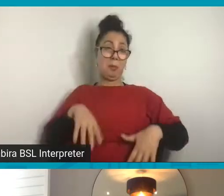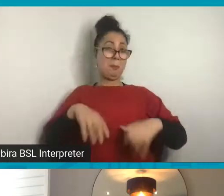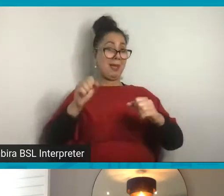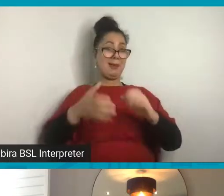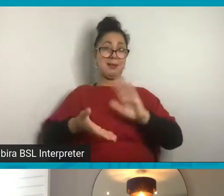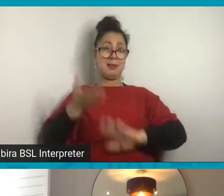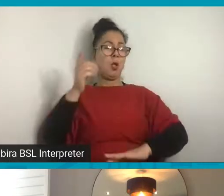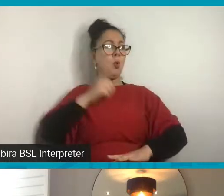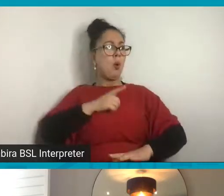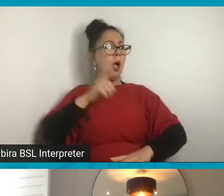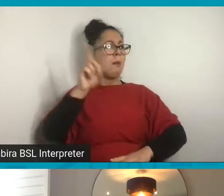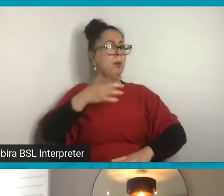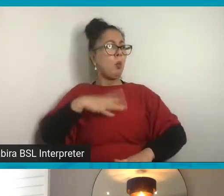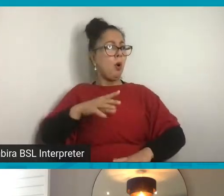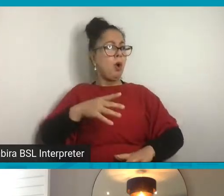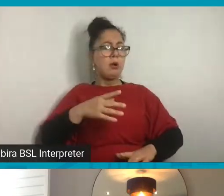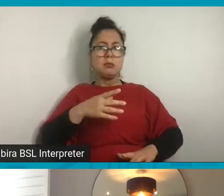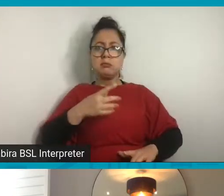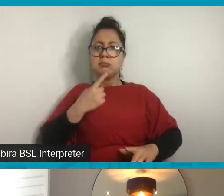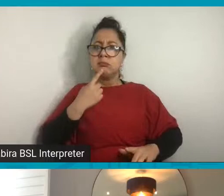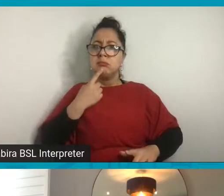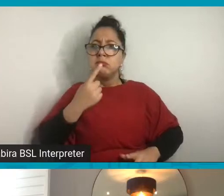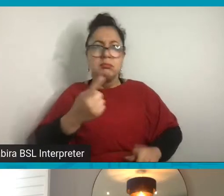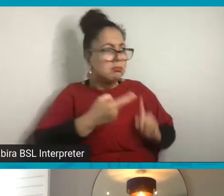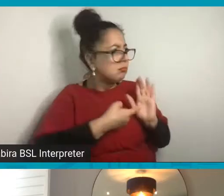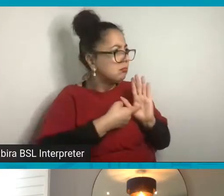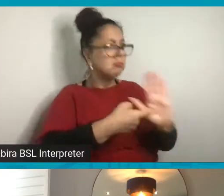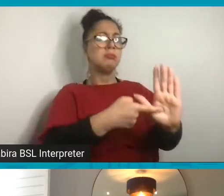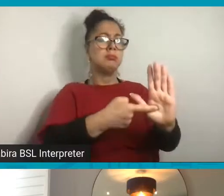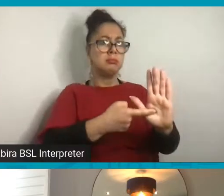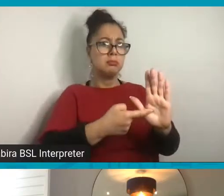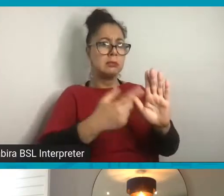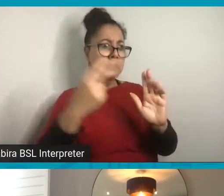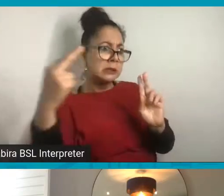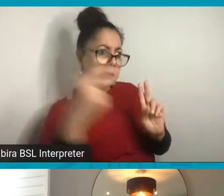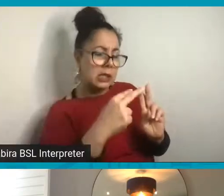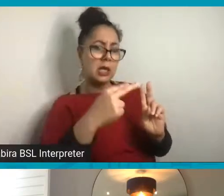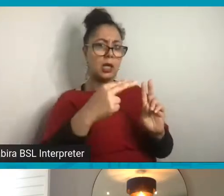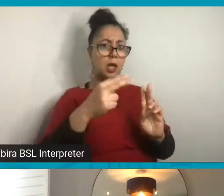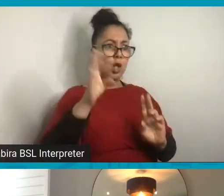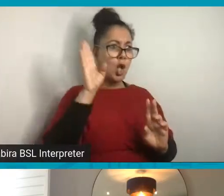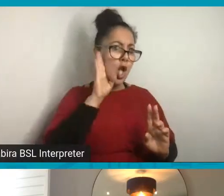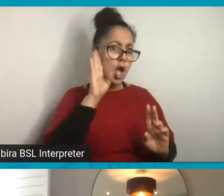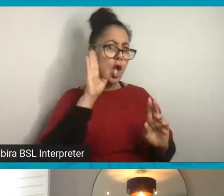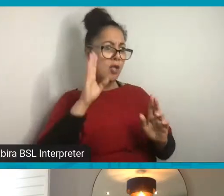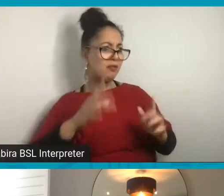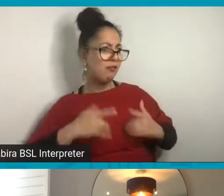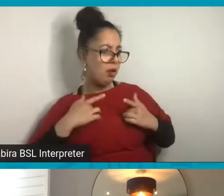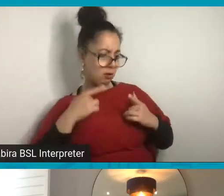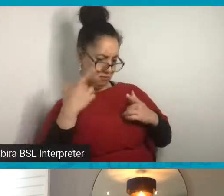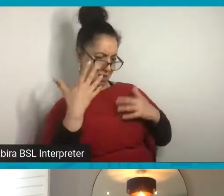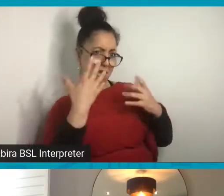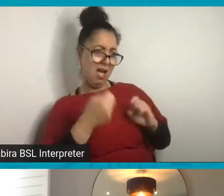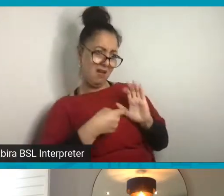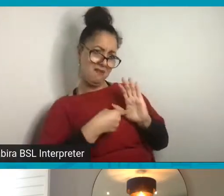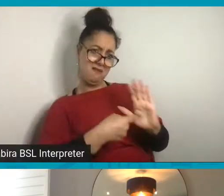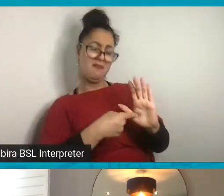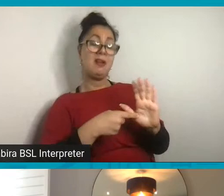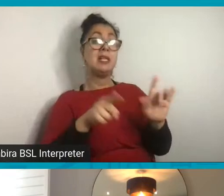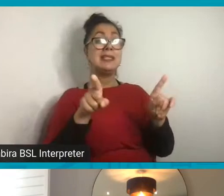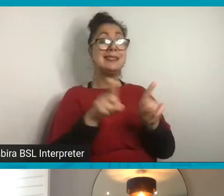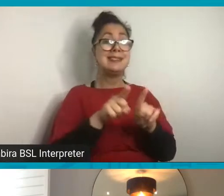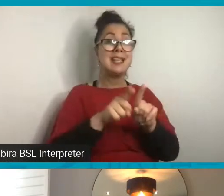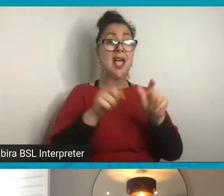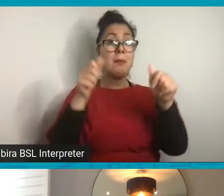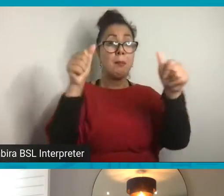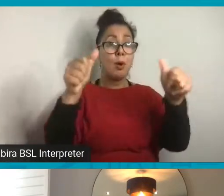heard, to be seen. And that's why I feel as we've seen with some of the posters that we looked at